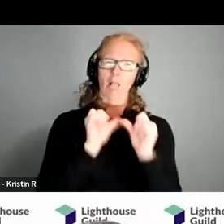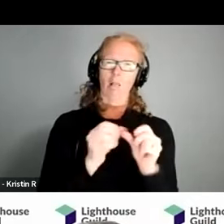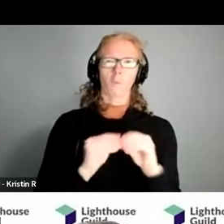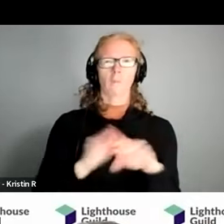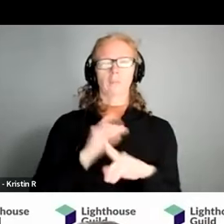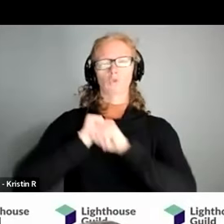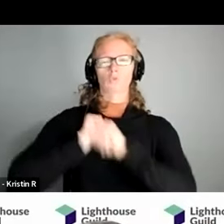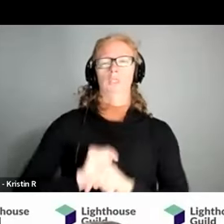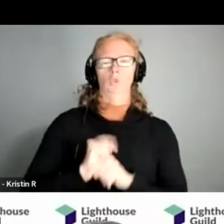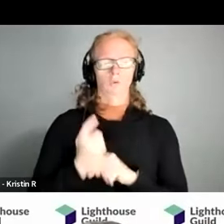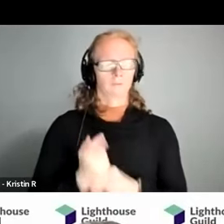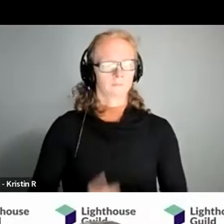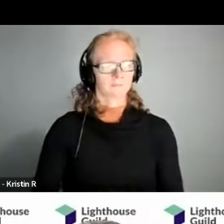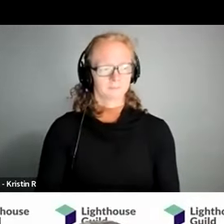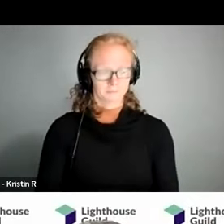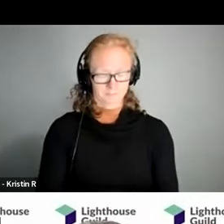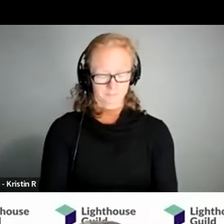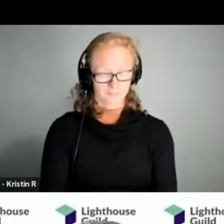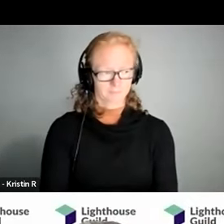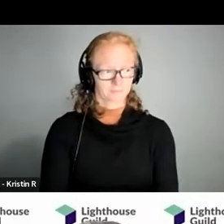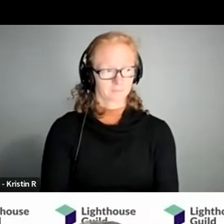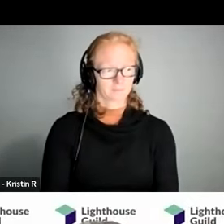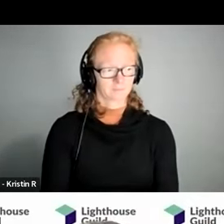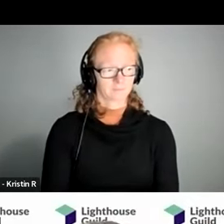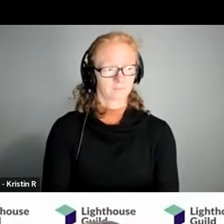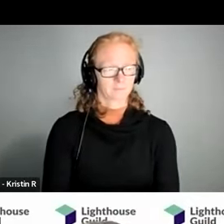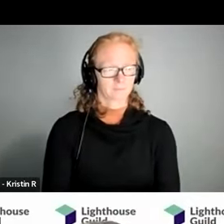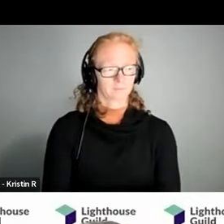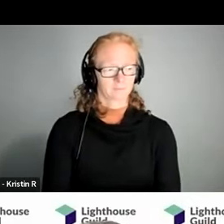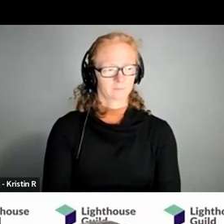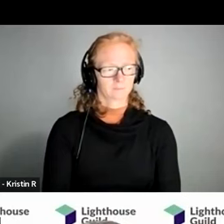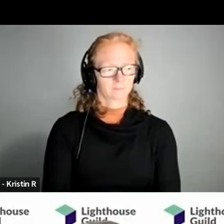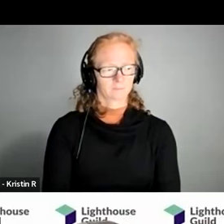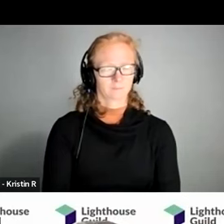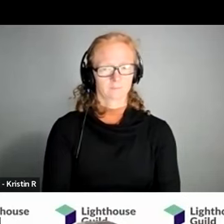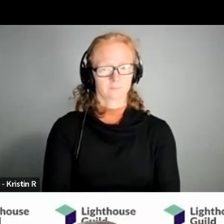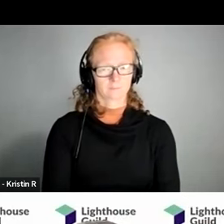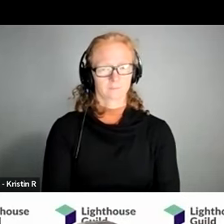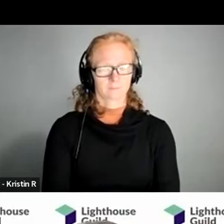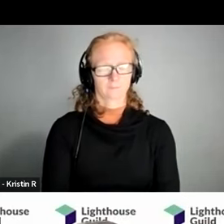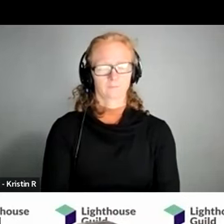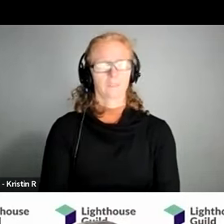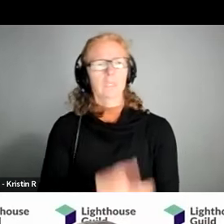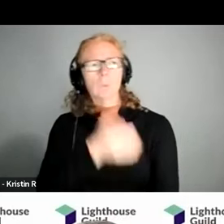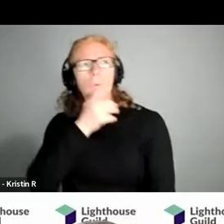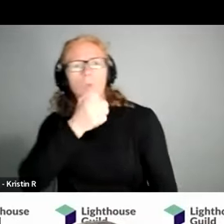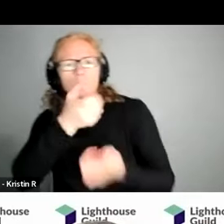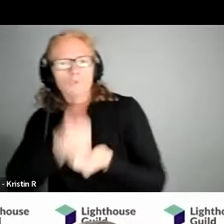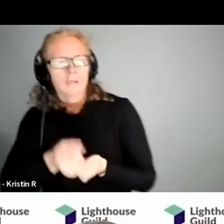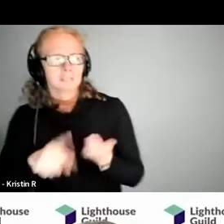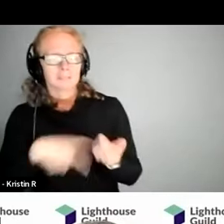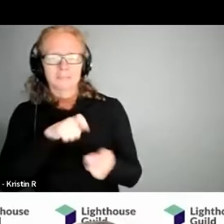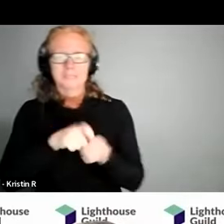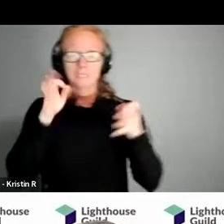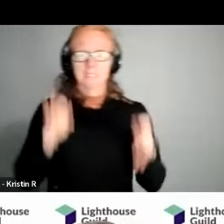hearing aids like how do we actually know who to trust when it comes to what decision we're